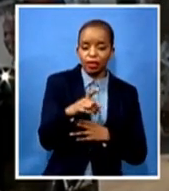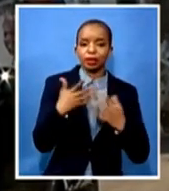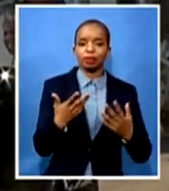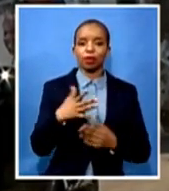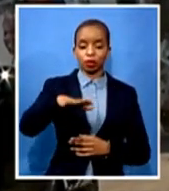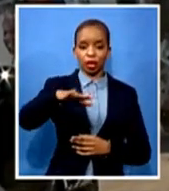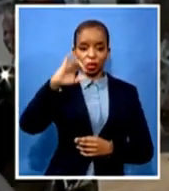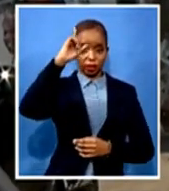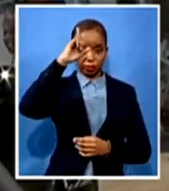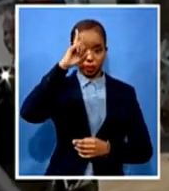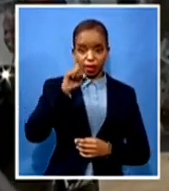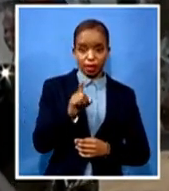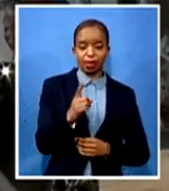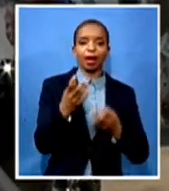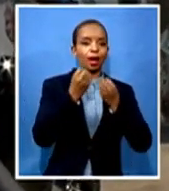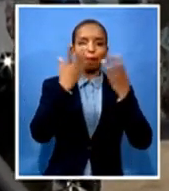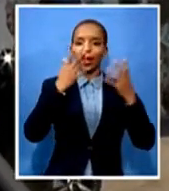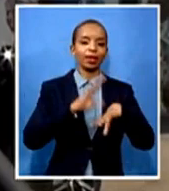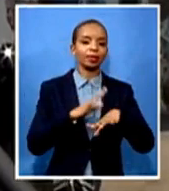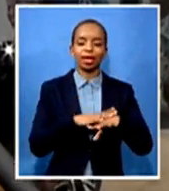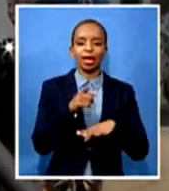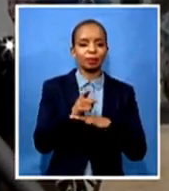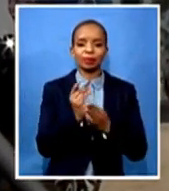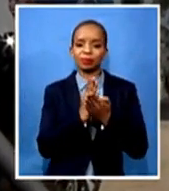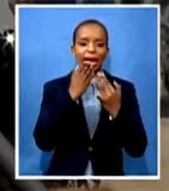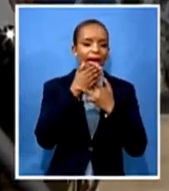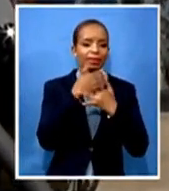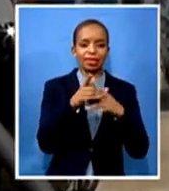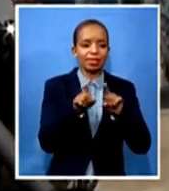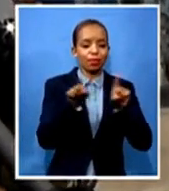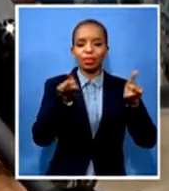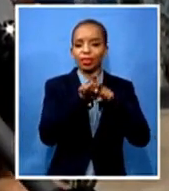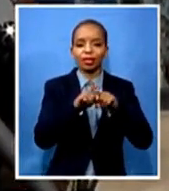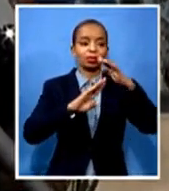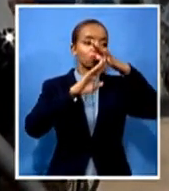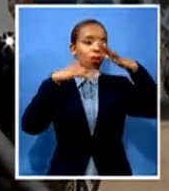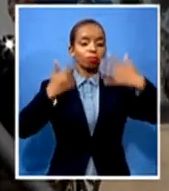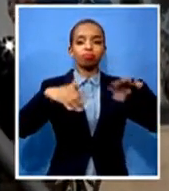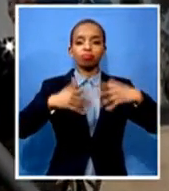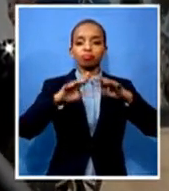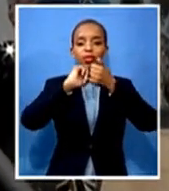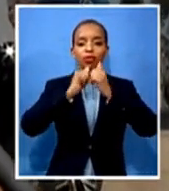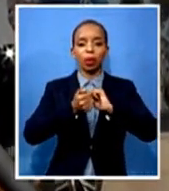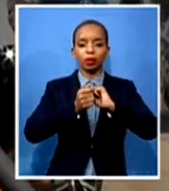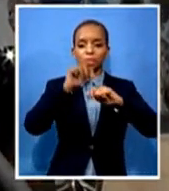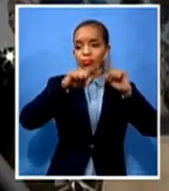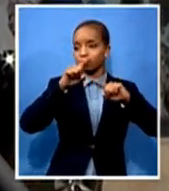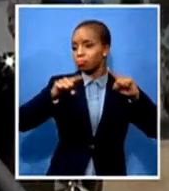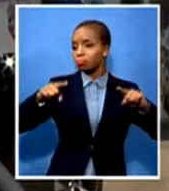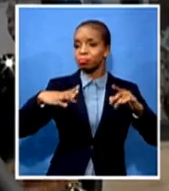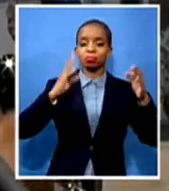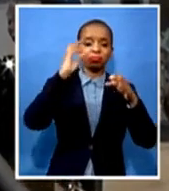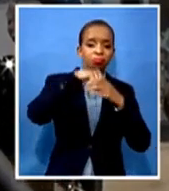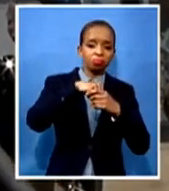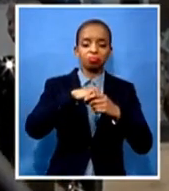don't have access to these top sporting codes, don't have access to Proteas, to Rabi. How then do you work